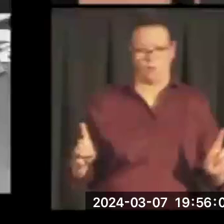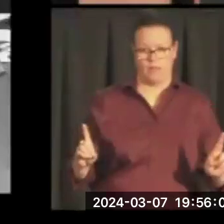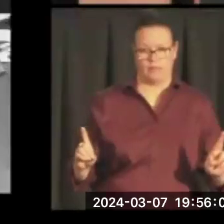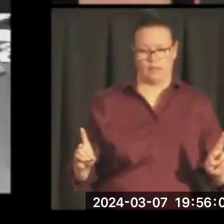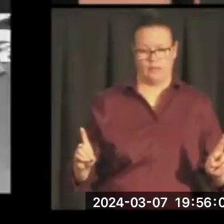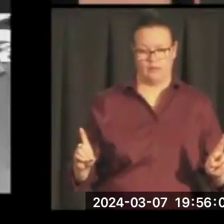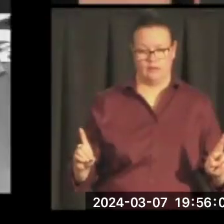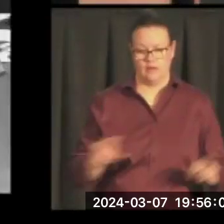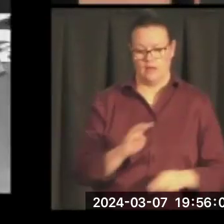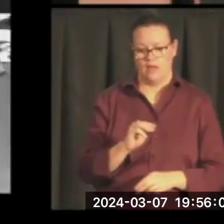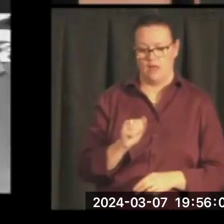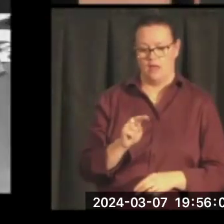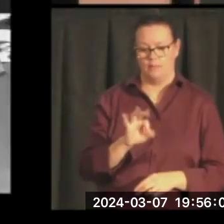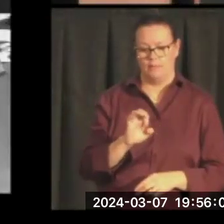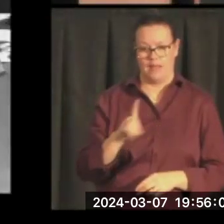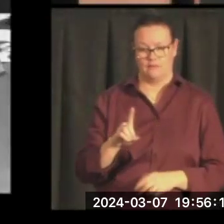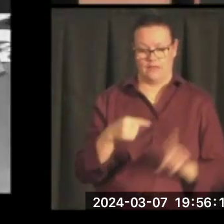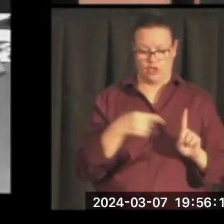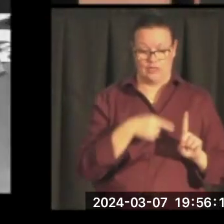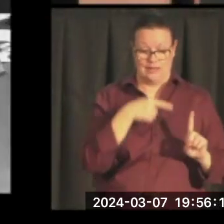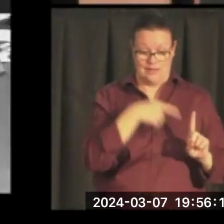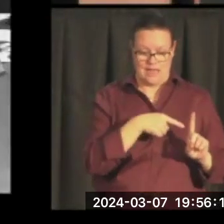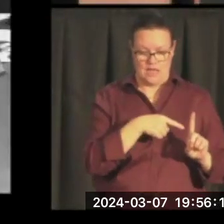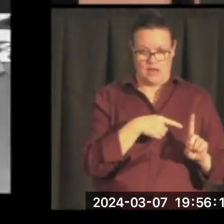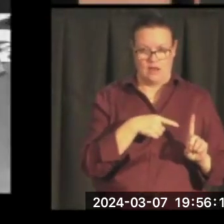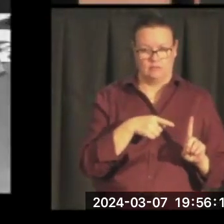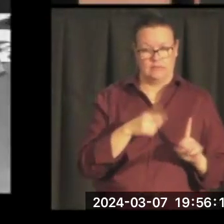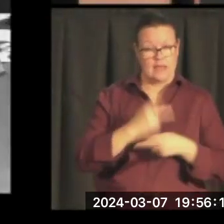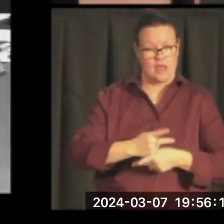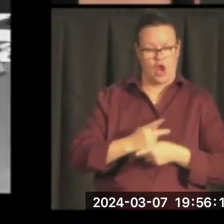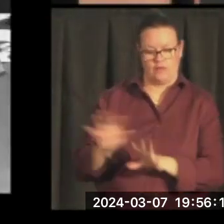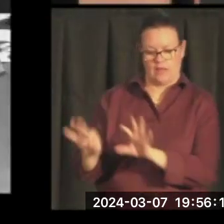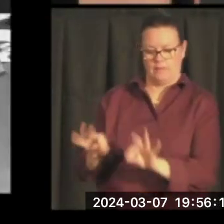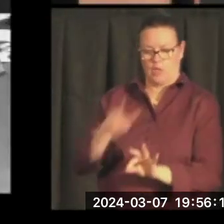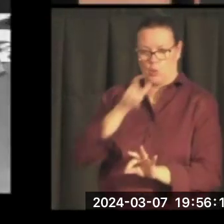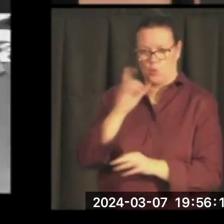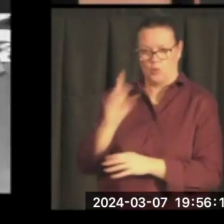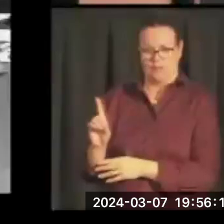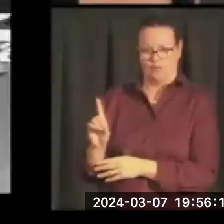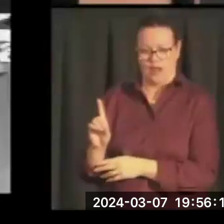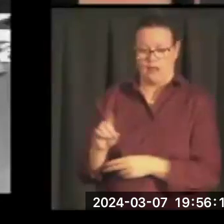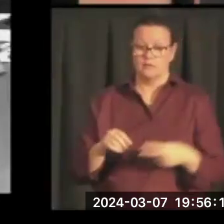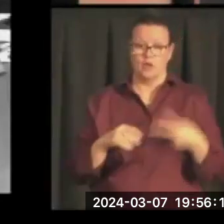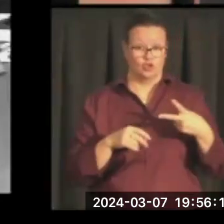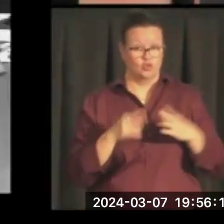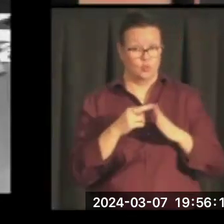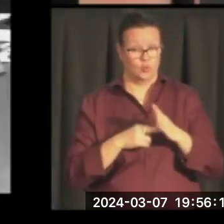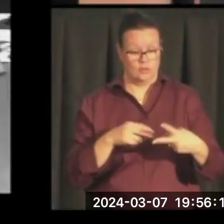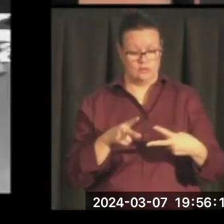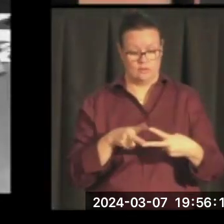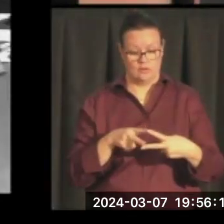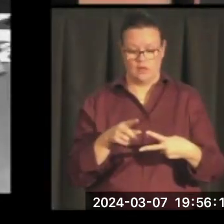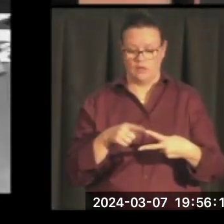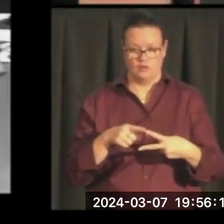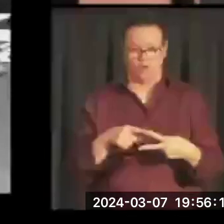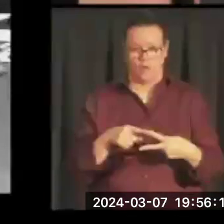Mansfield has carefully chosen the Democrats. And he had two criteria. He didn't want